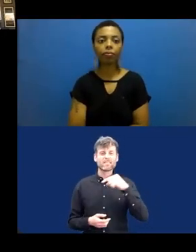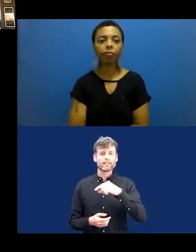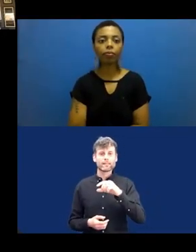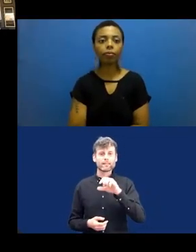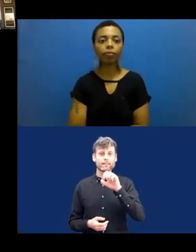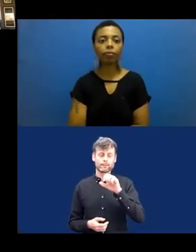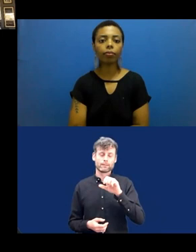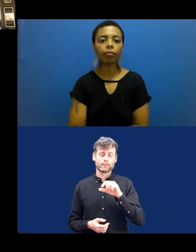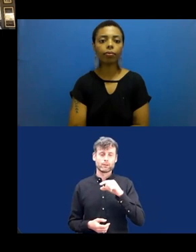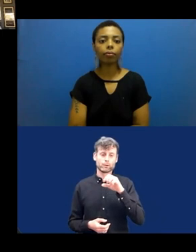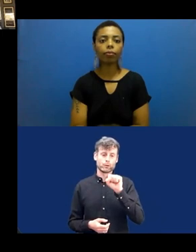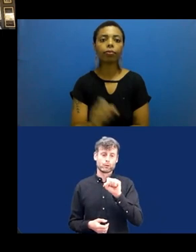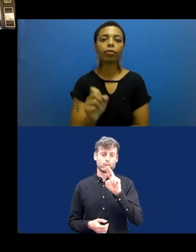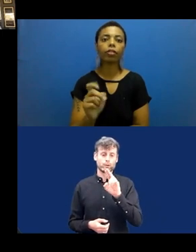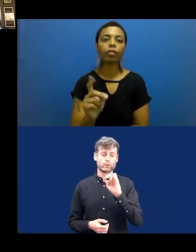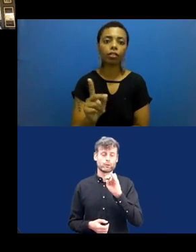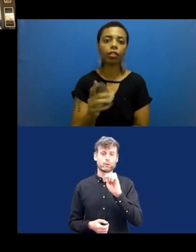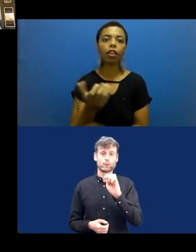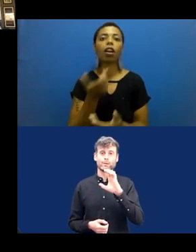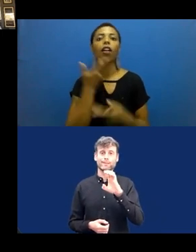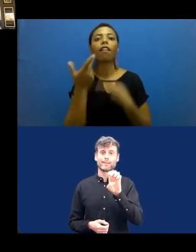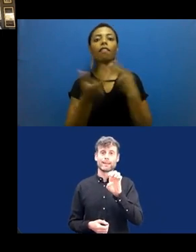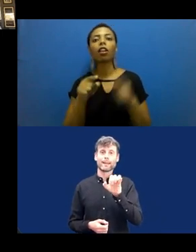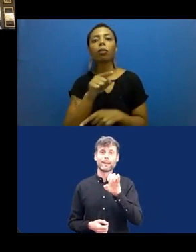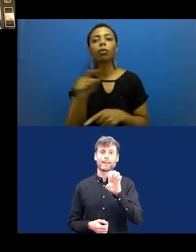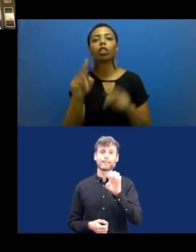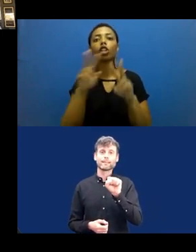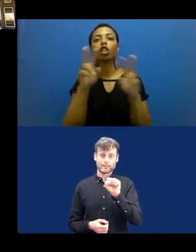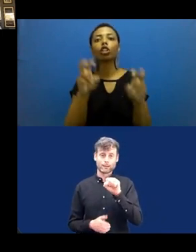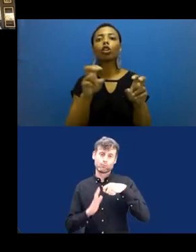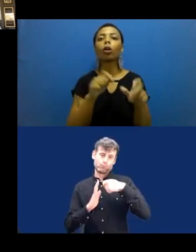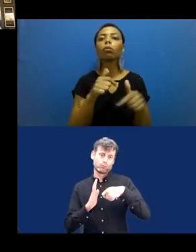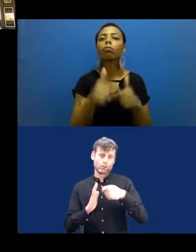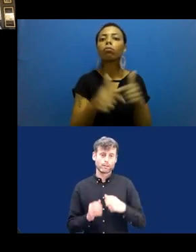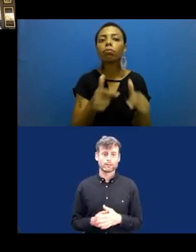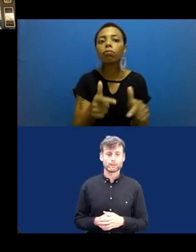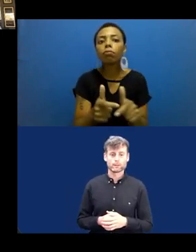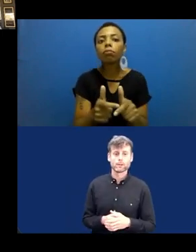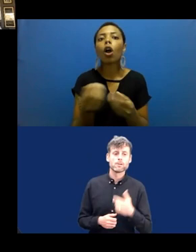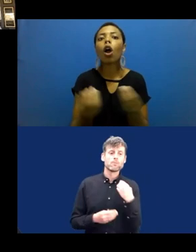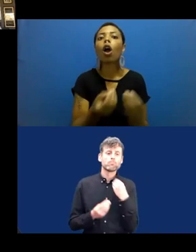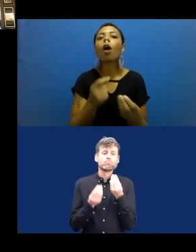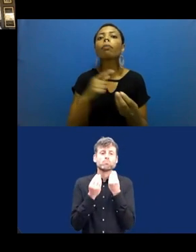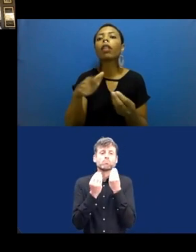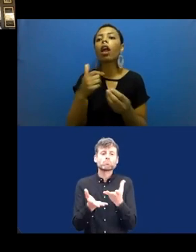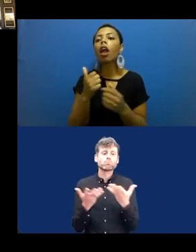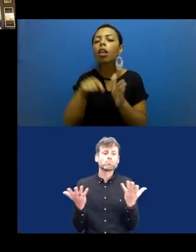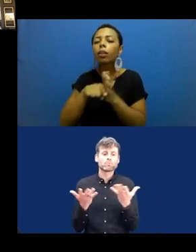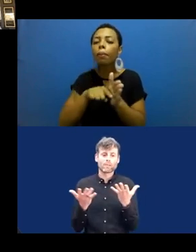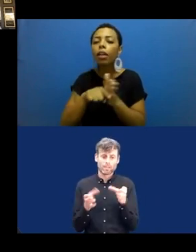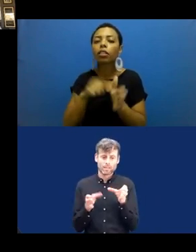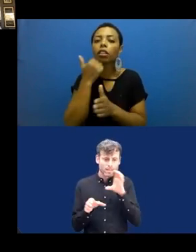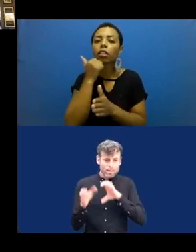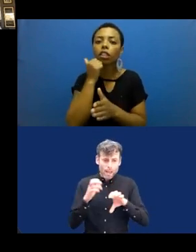Okay, I'm going to tell you about small business involvement in the scientific research and possibilities,